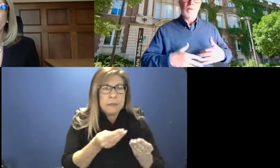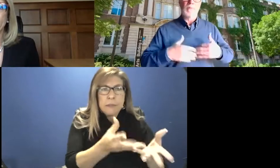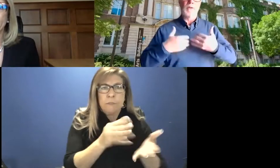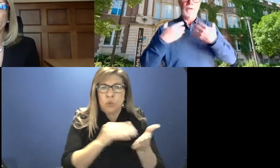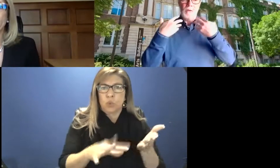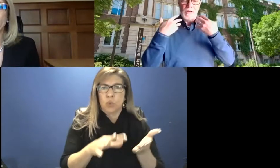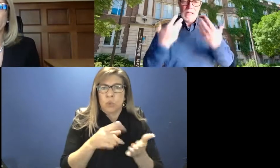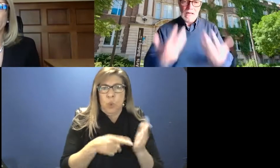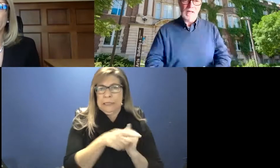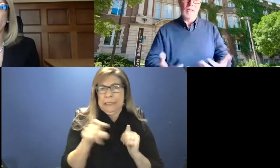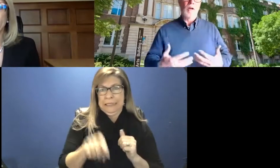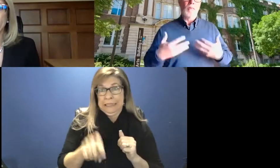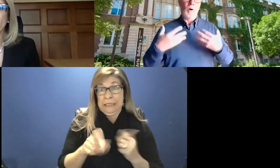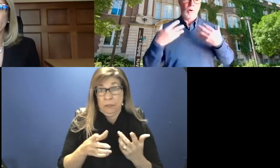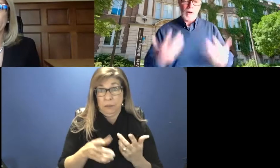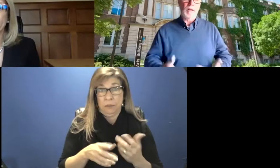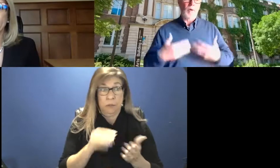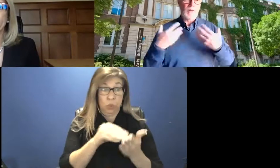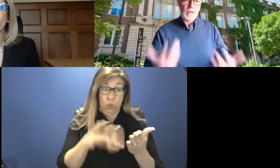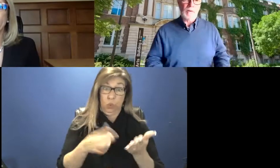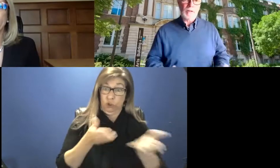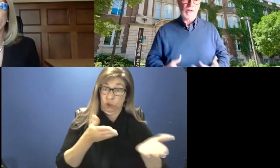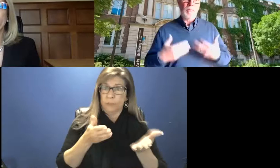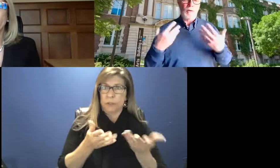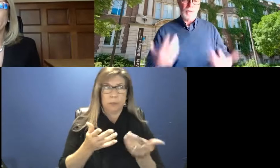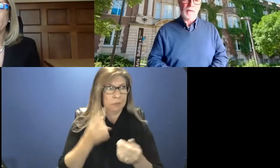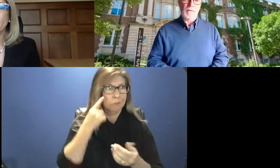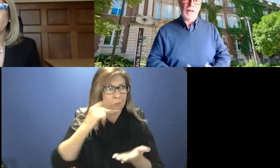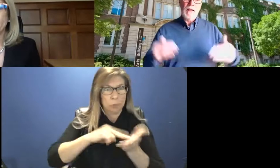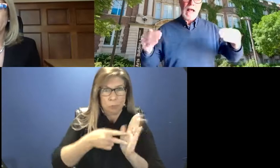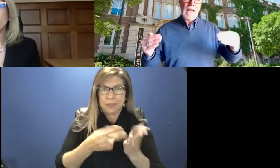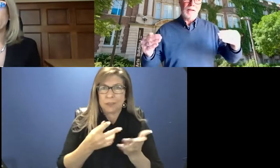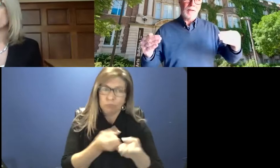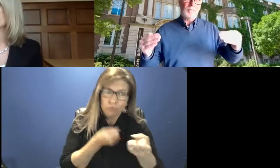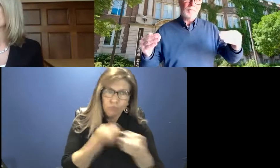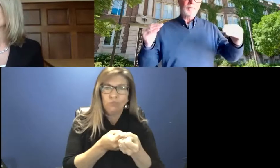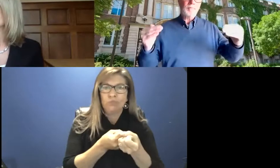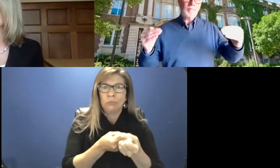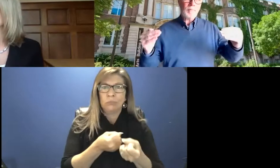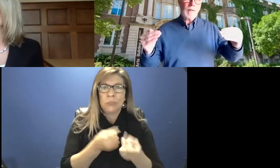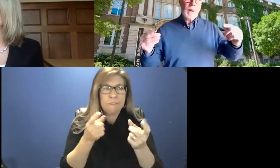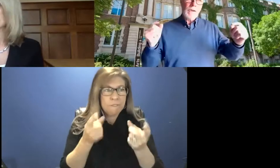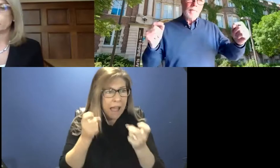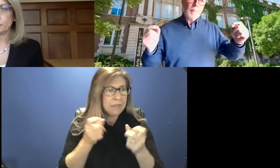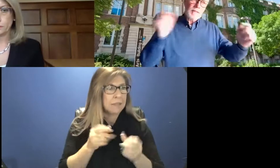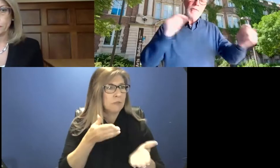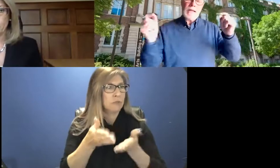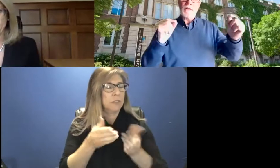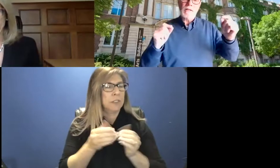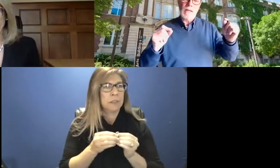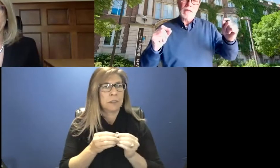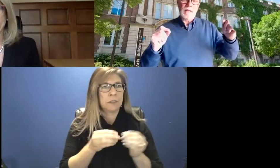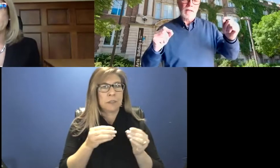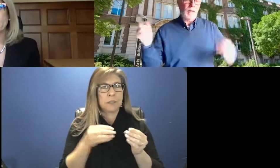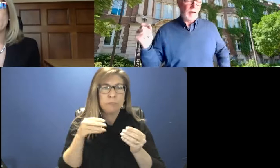respond to student needs more quickly, more seamlessly, more effectively. And something else